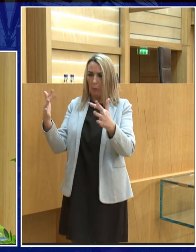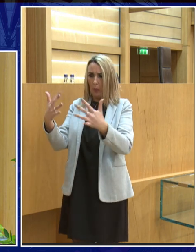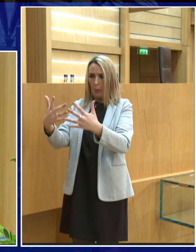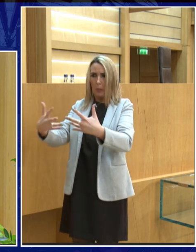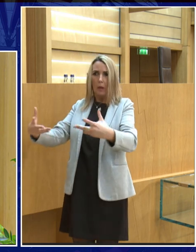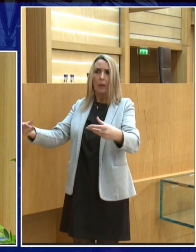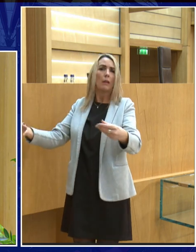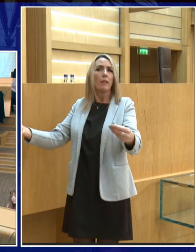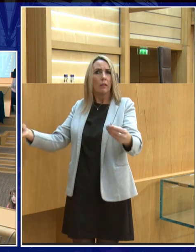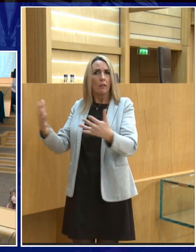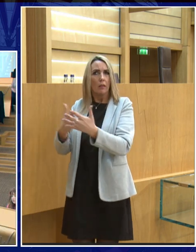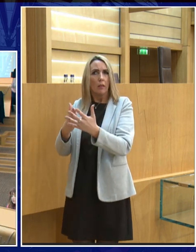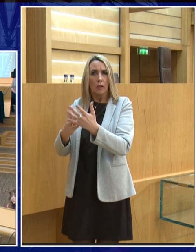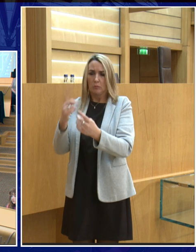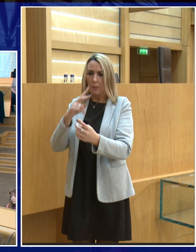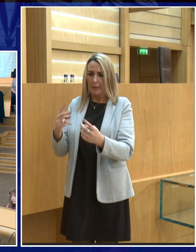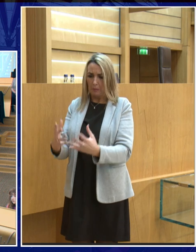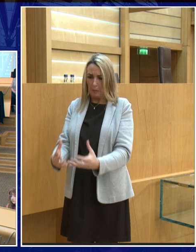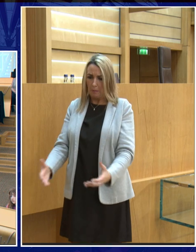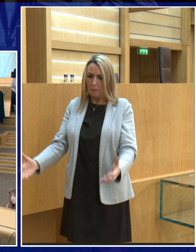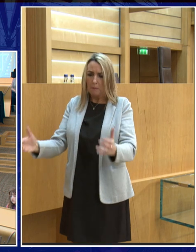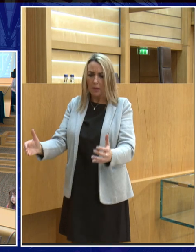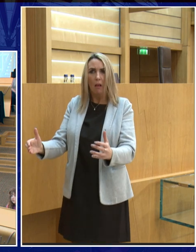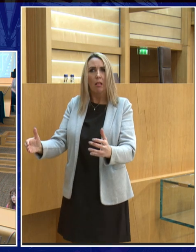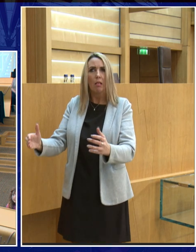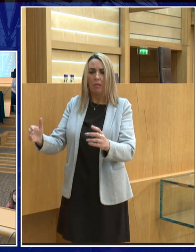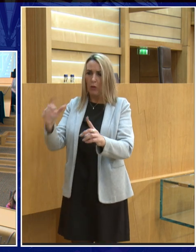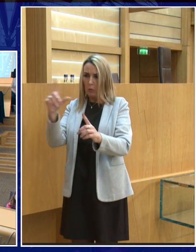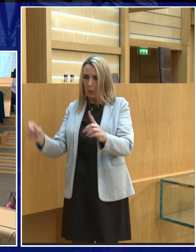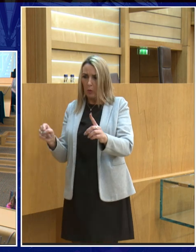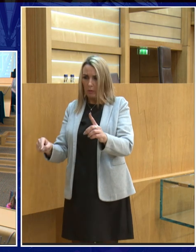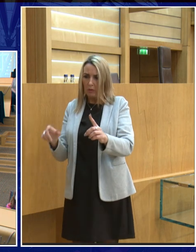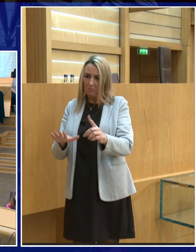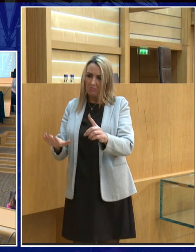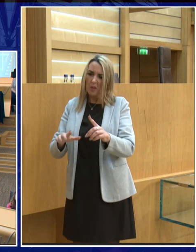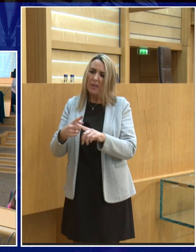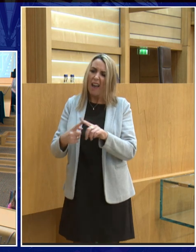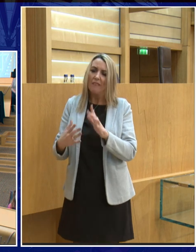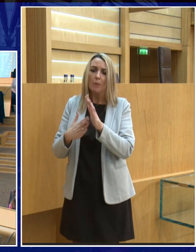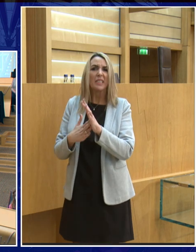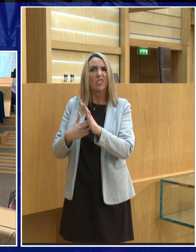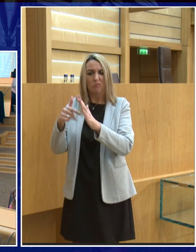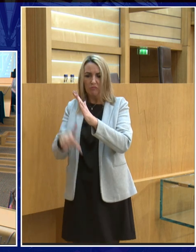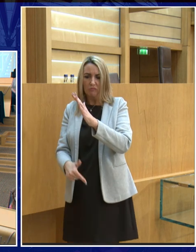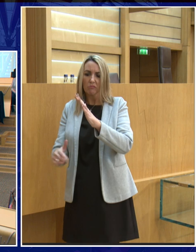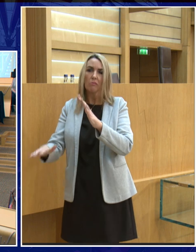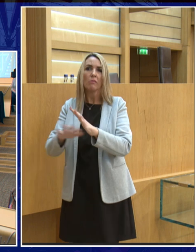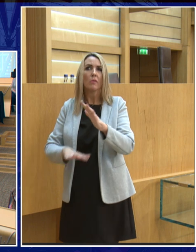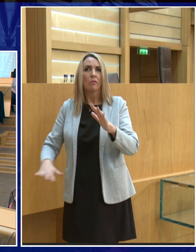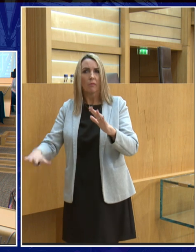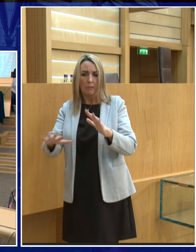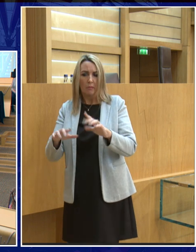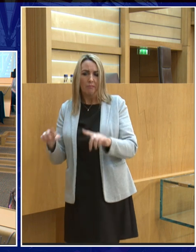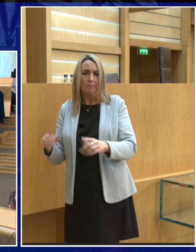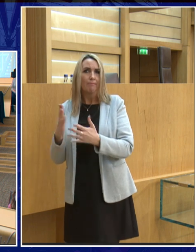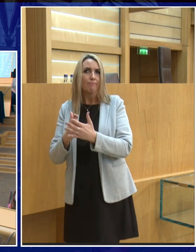probably get sort of you'd get a puddle which covered the whole of the moon's surface which was about sort of a half a metre deep so unfortunately all